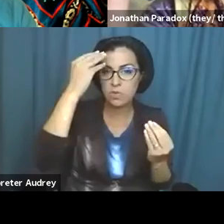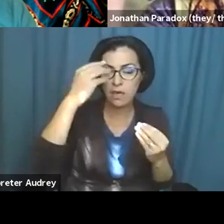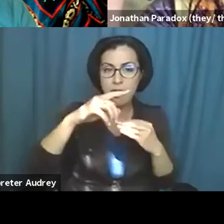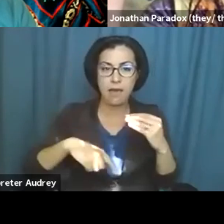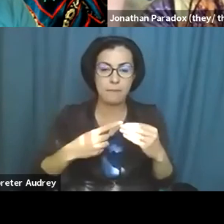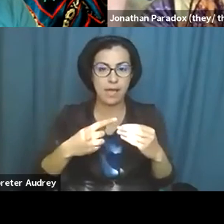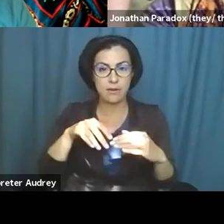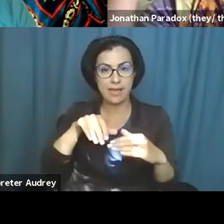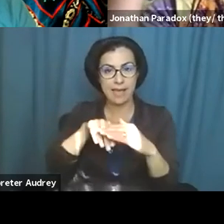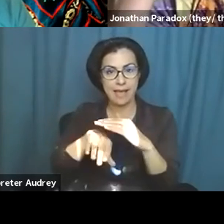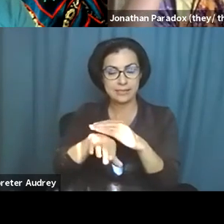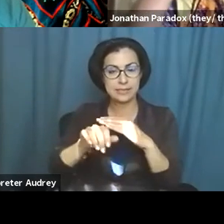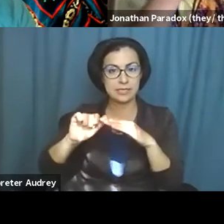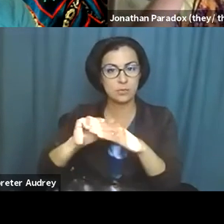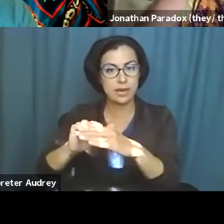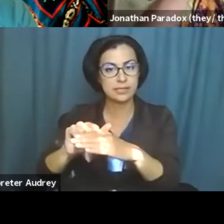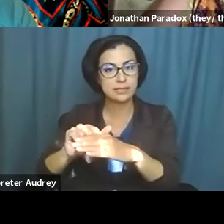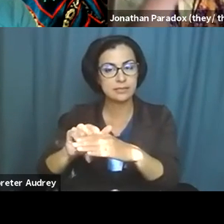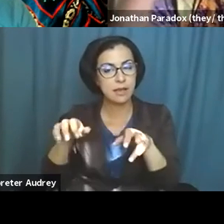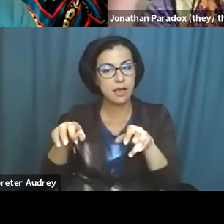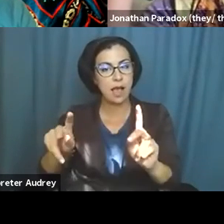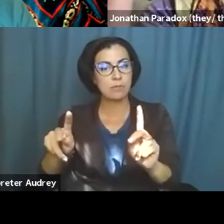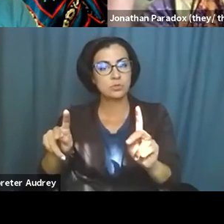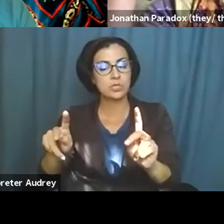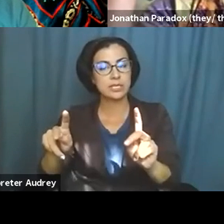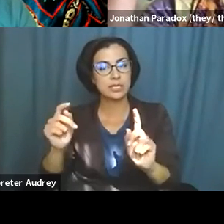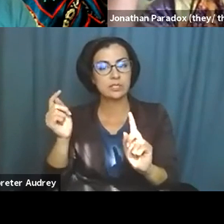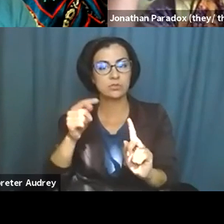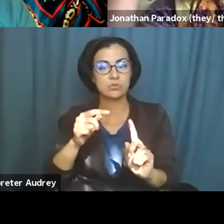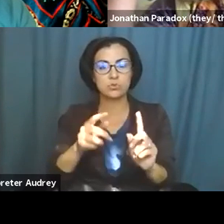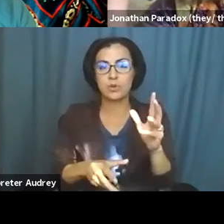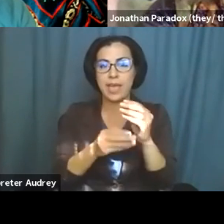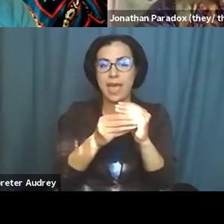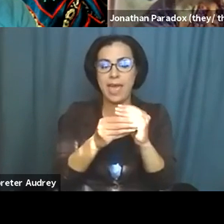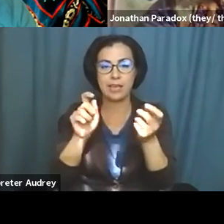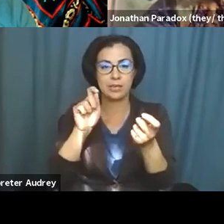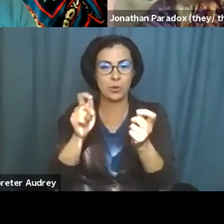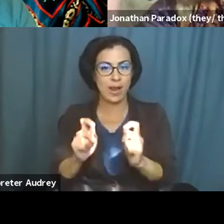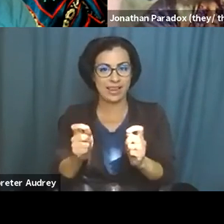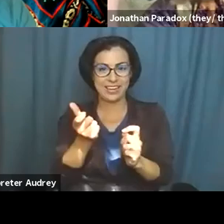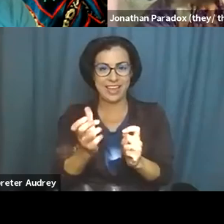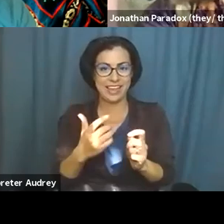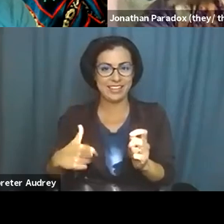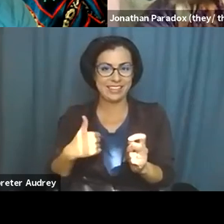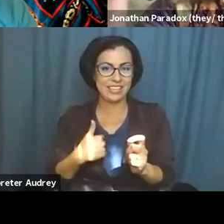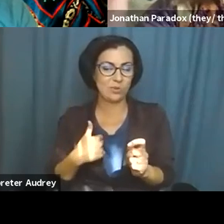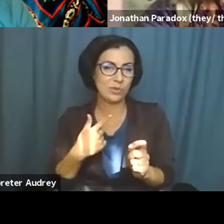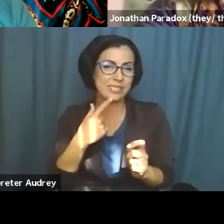an access practice, um, the opportunity to add or edit, edit anything that we've said verbally.